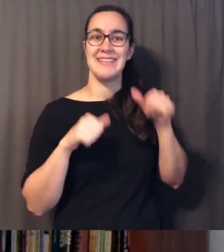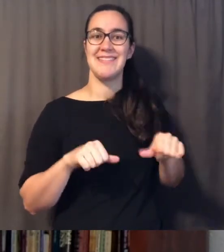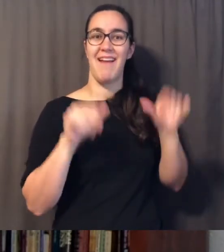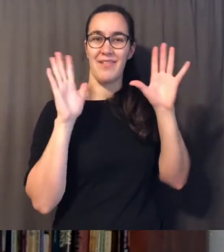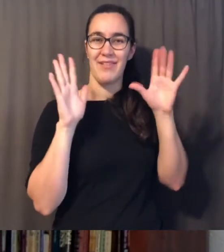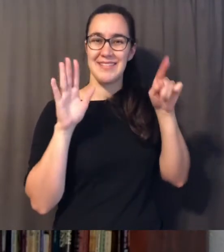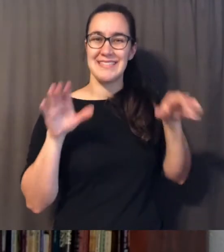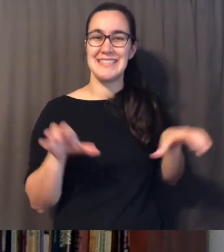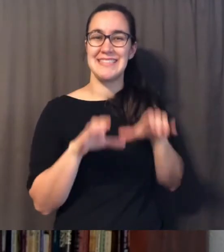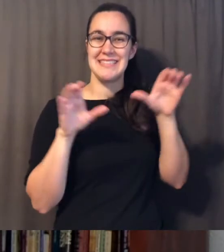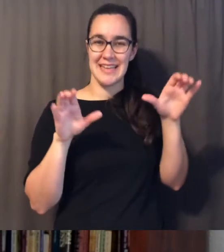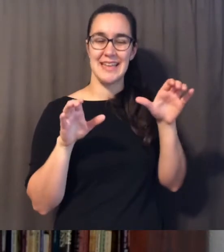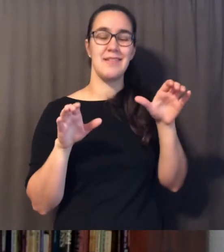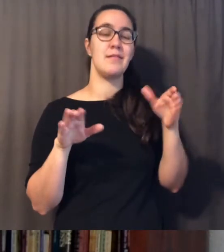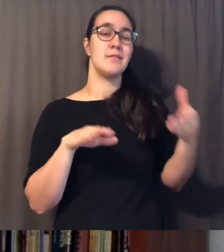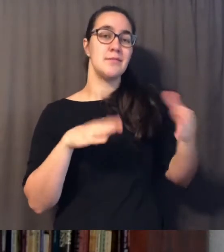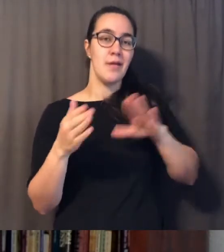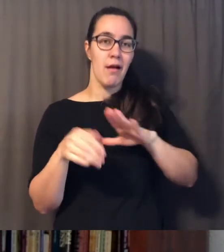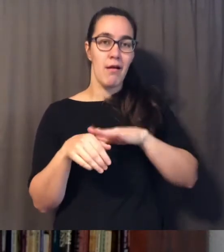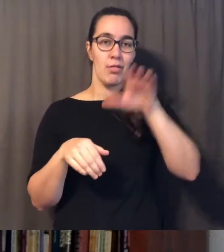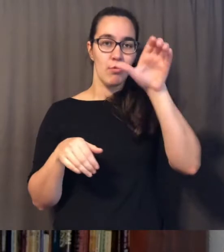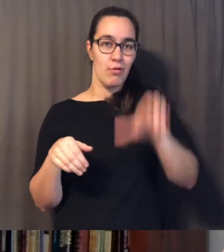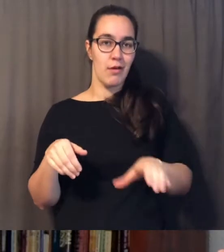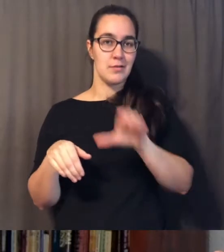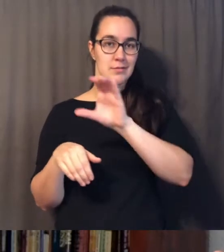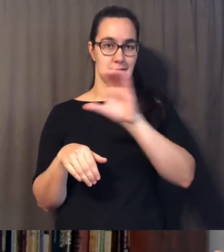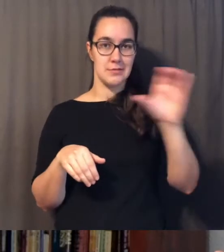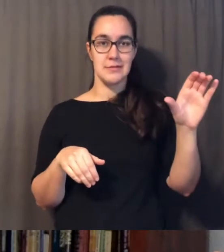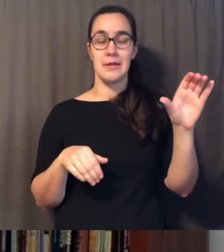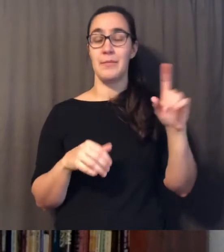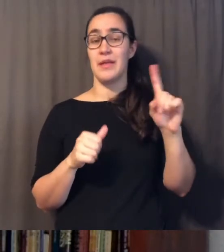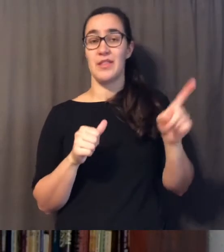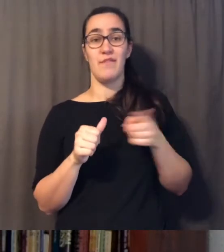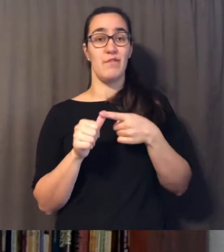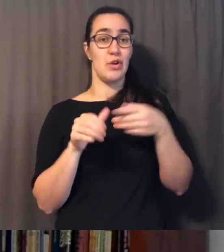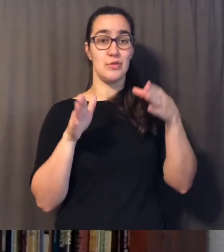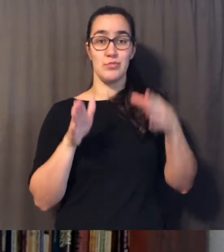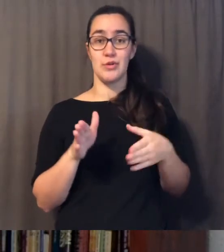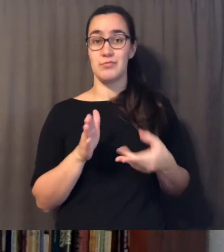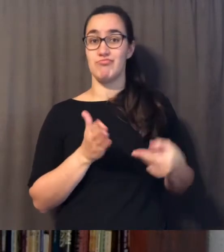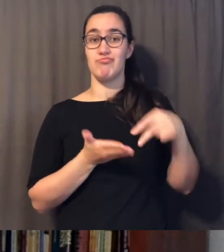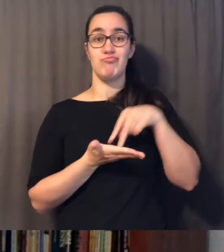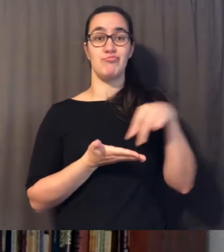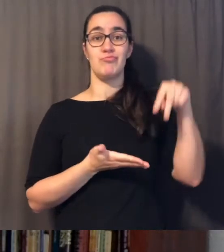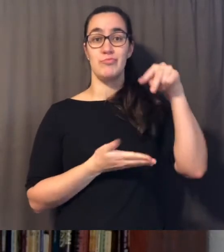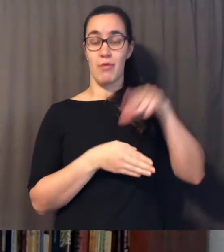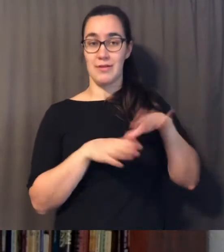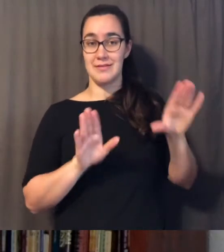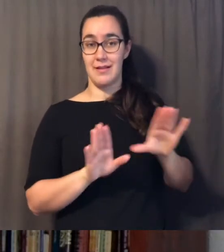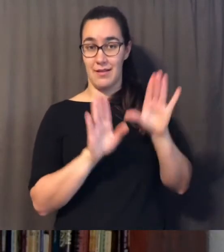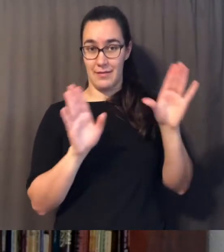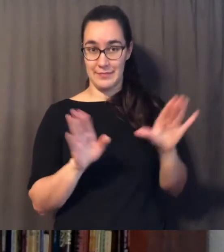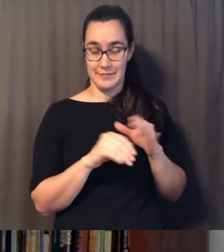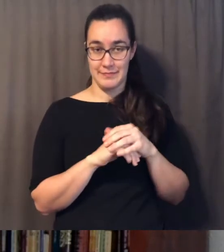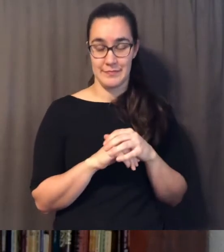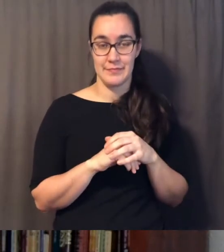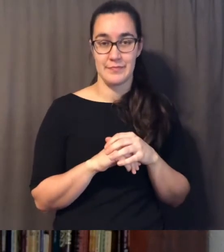did in dying on the cross and being the first fruit of resurrection on sunday